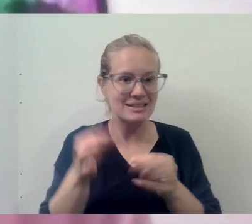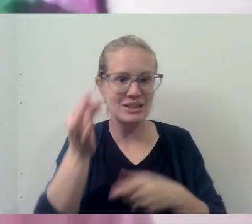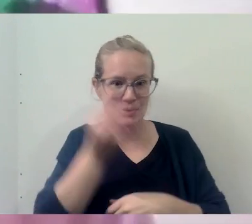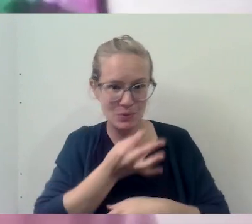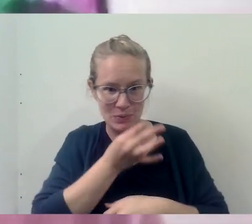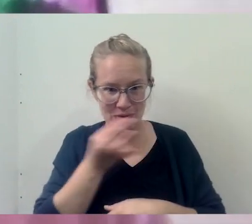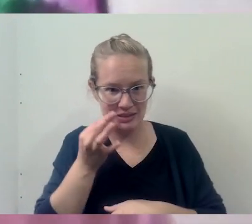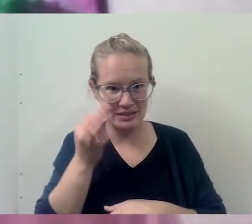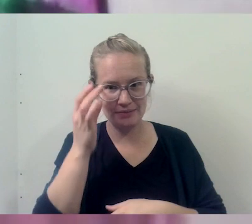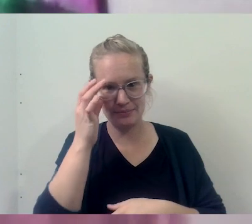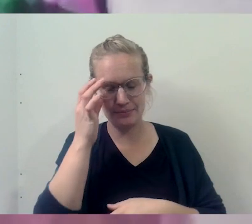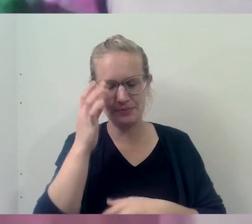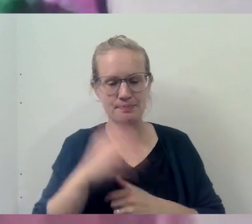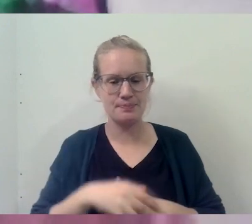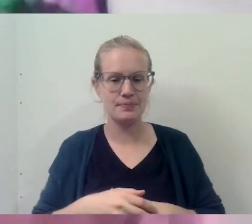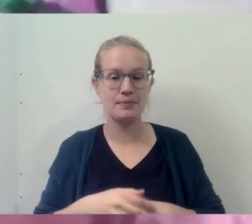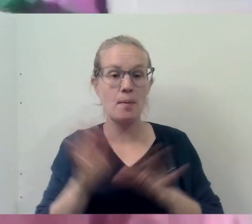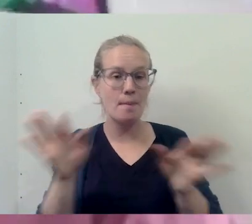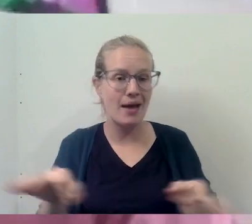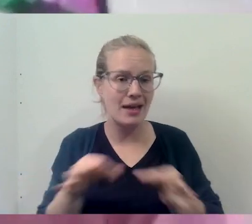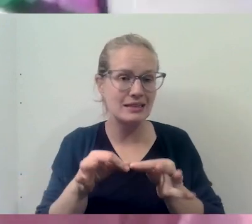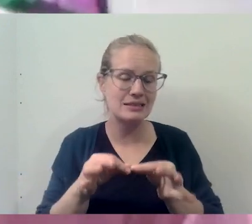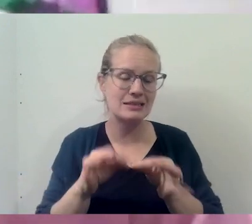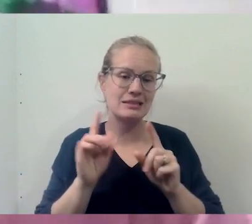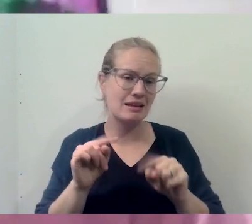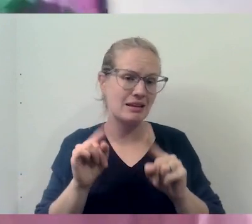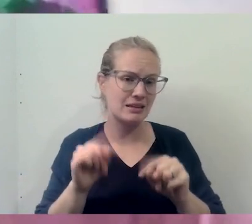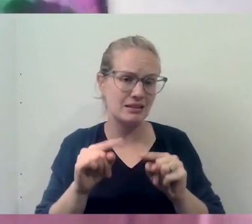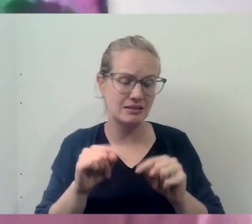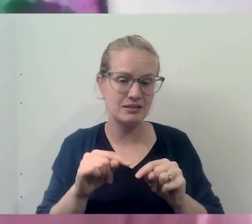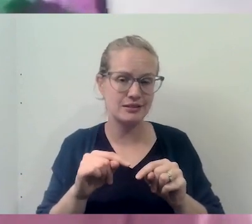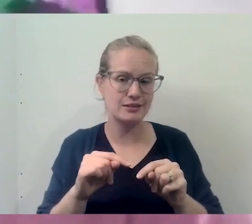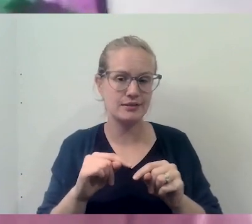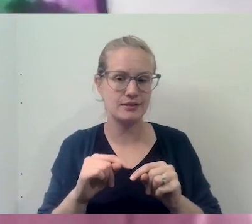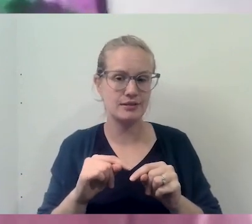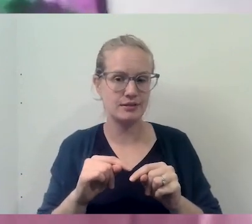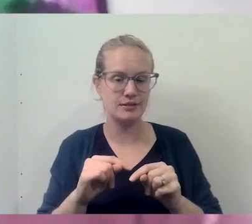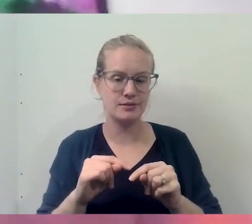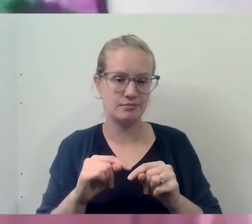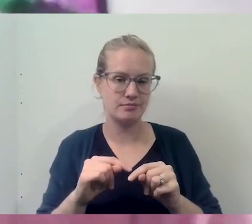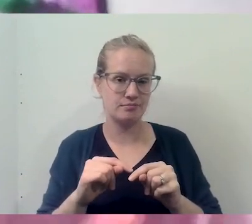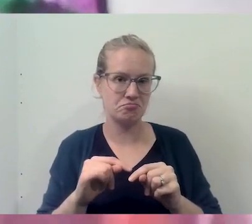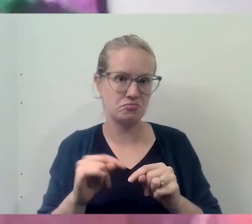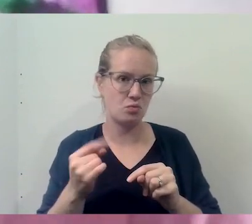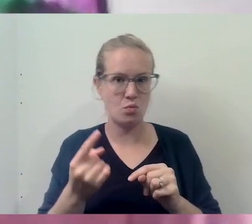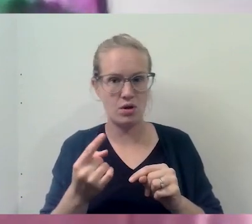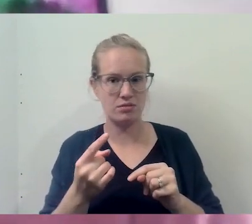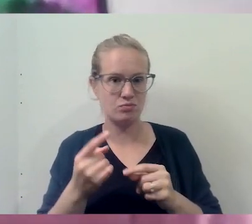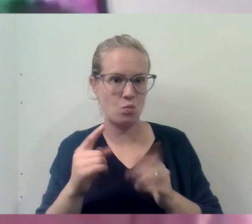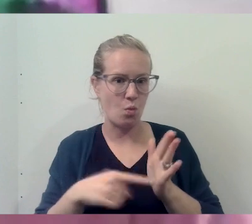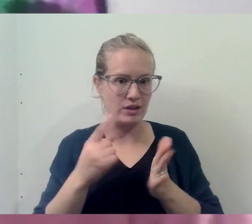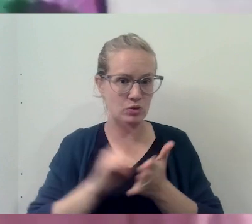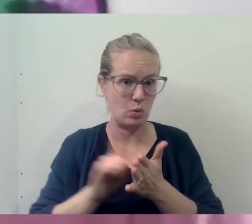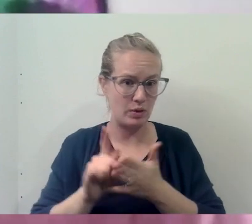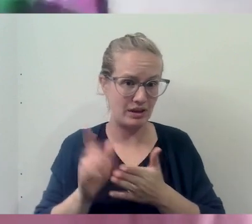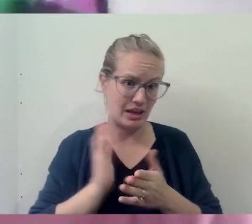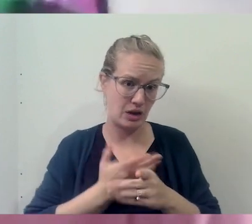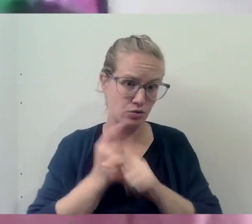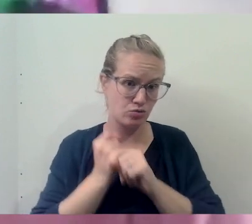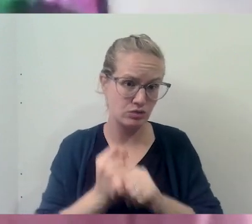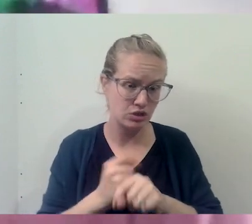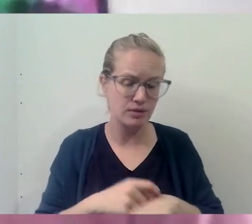Okay. Um, you know, mass attendance, um, which is considered like once per week in our tradition,